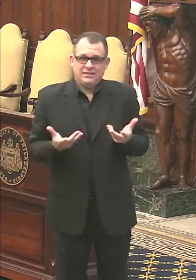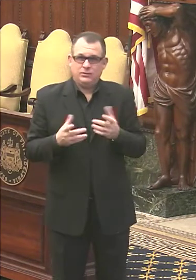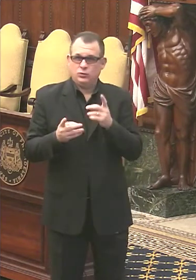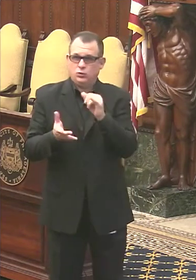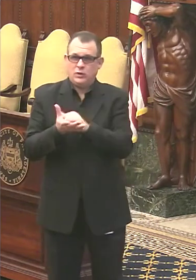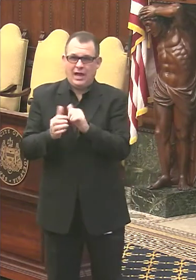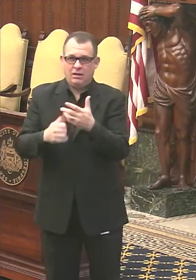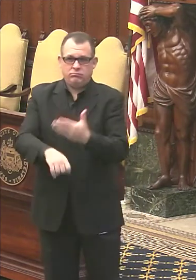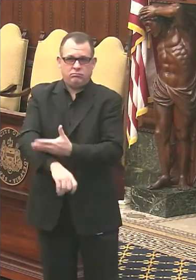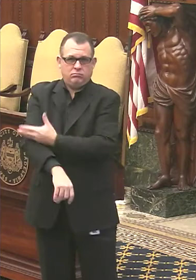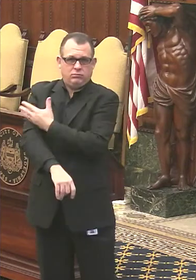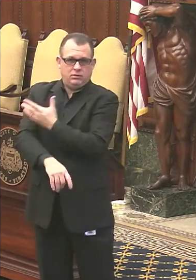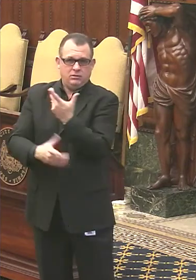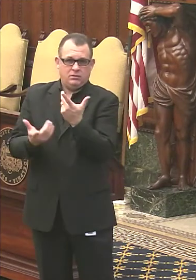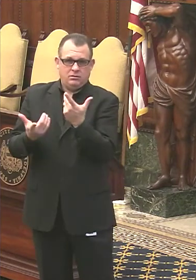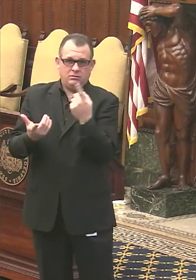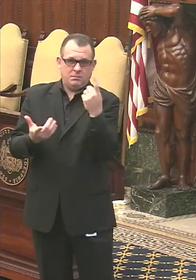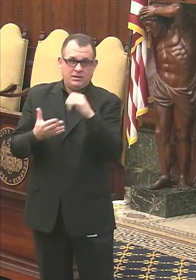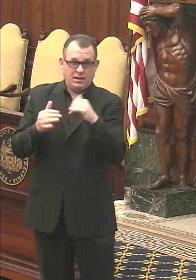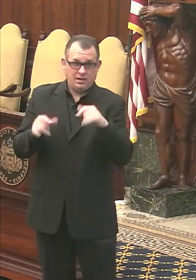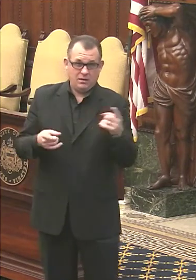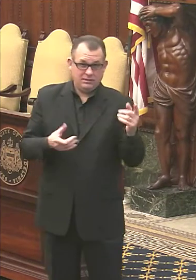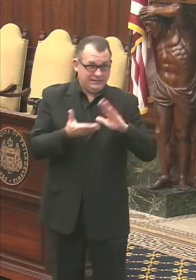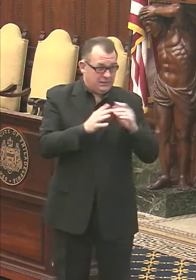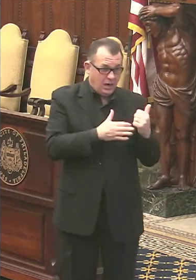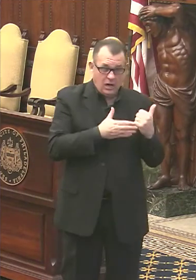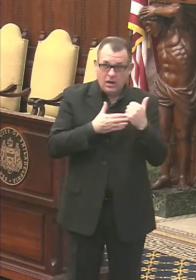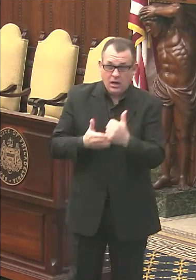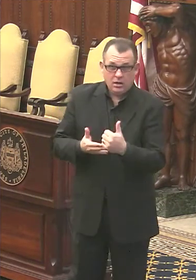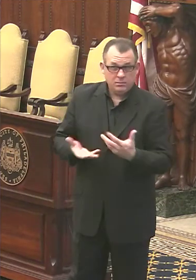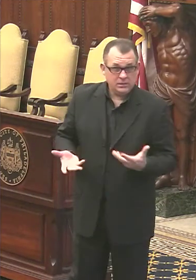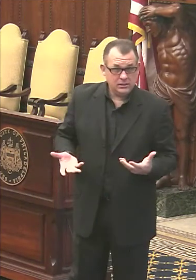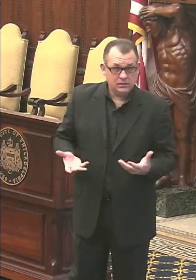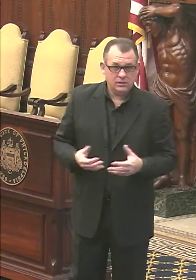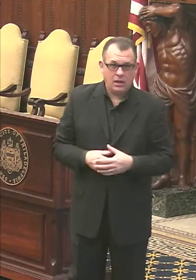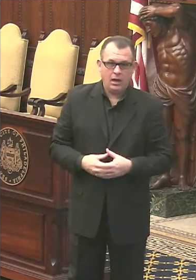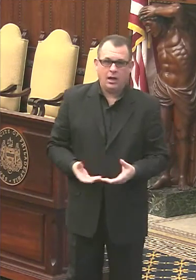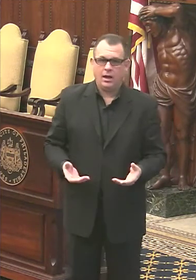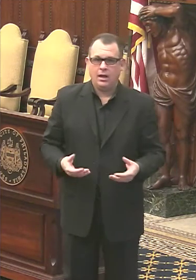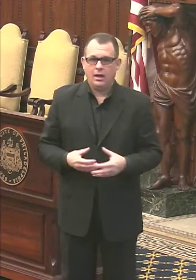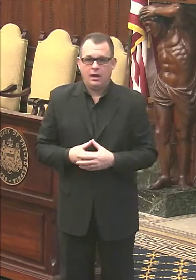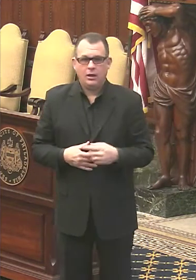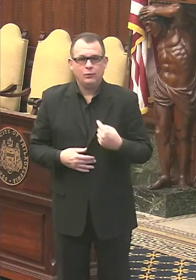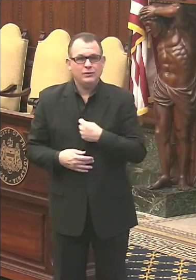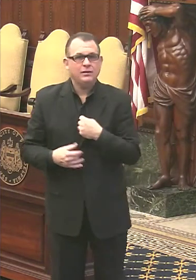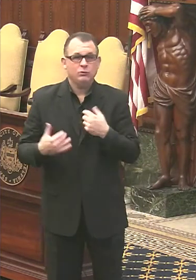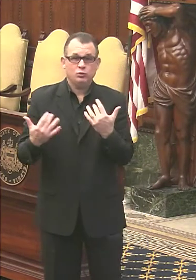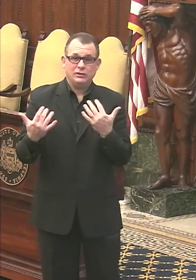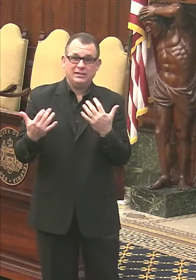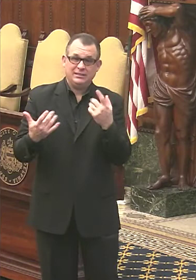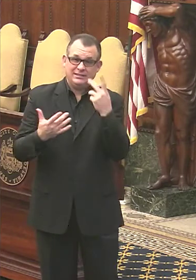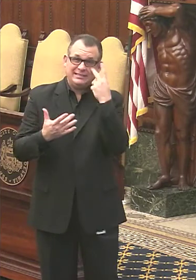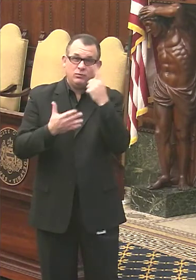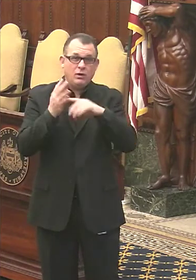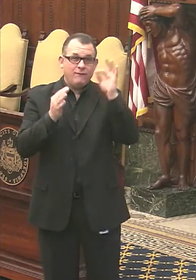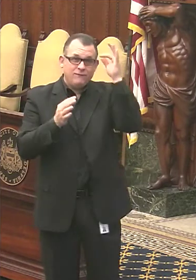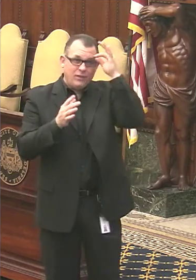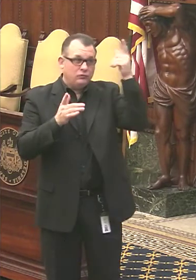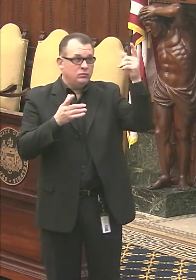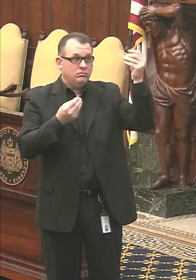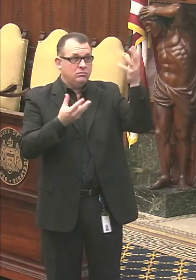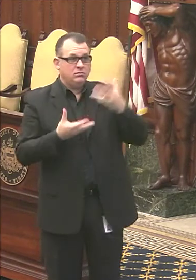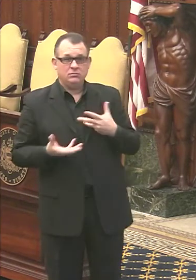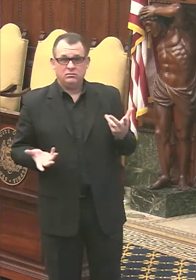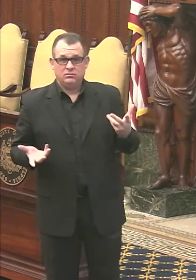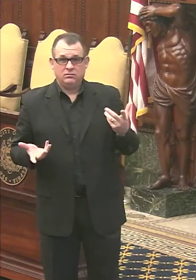particularly because of the pandemic? Well, we don't have any money either. So we're waiting to see what the federal government does, uh, in the